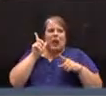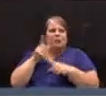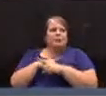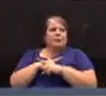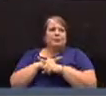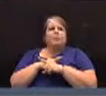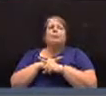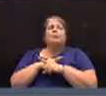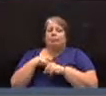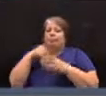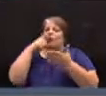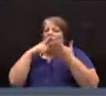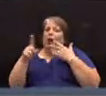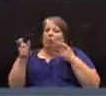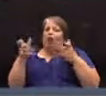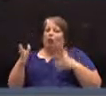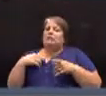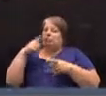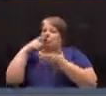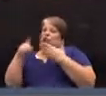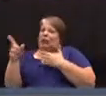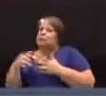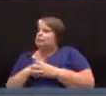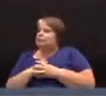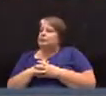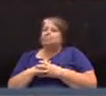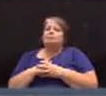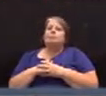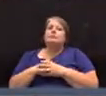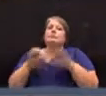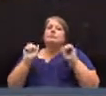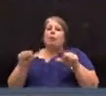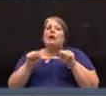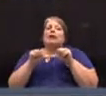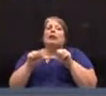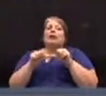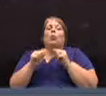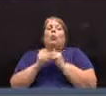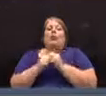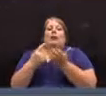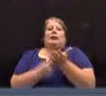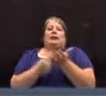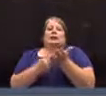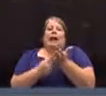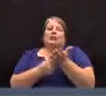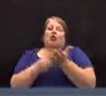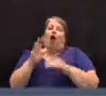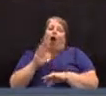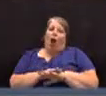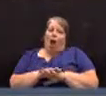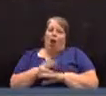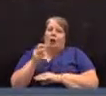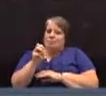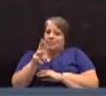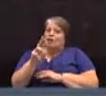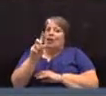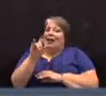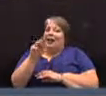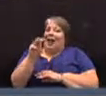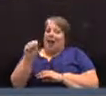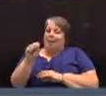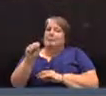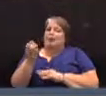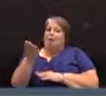We will check. In the meantime, can we continue with the debate on Mr. Dimes'